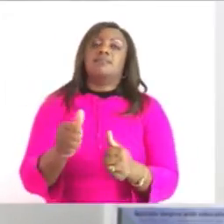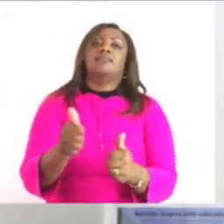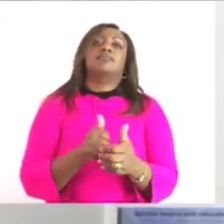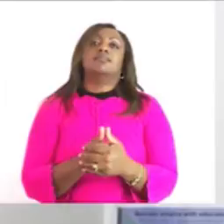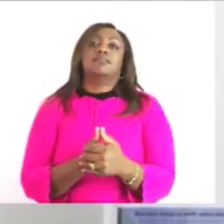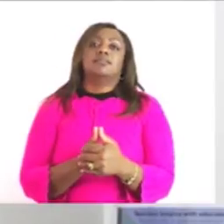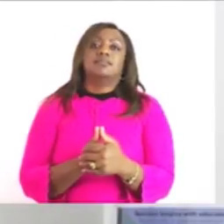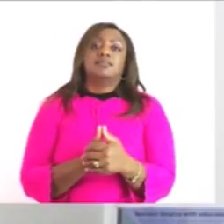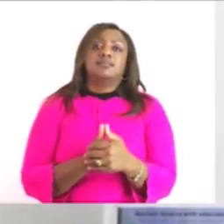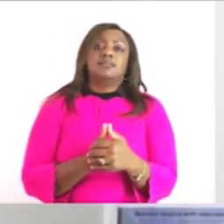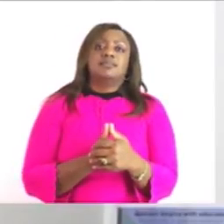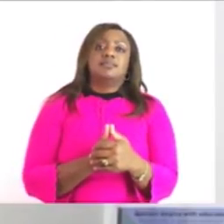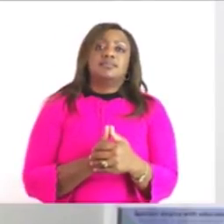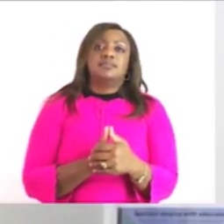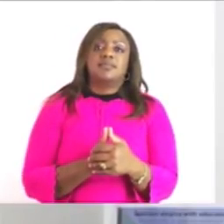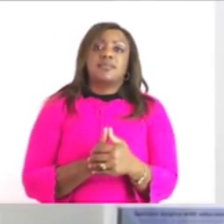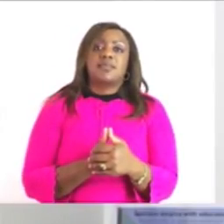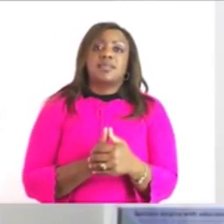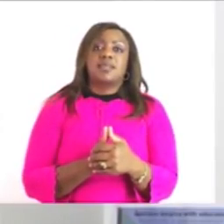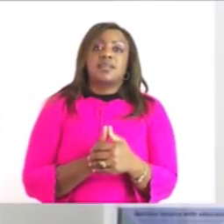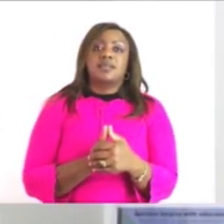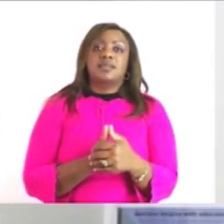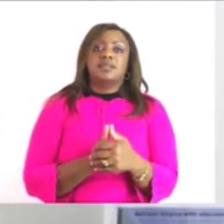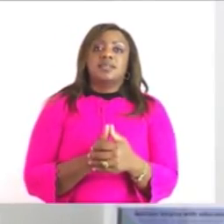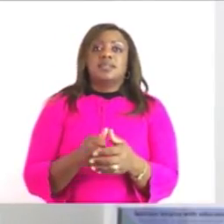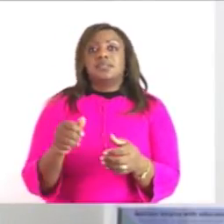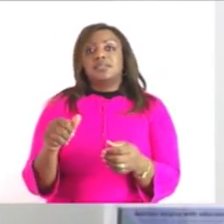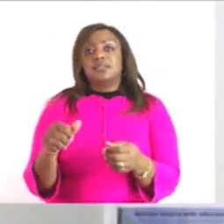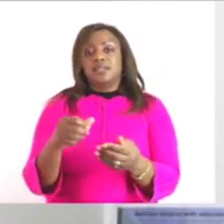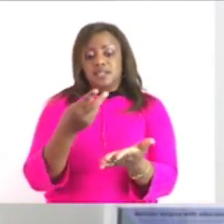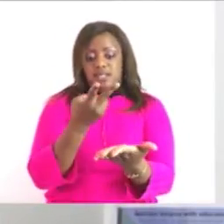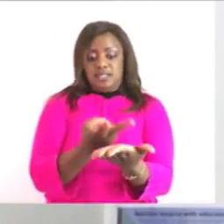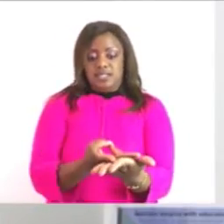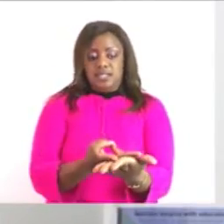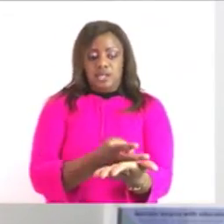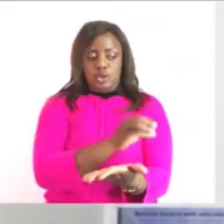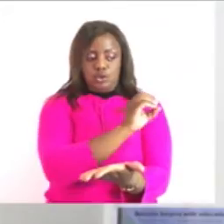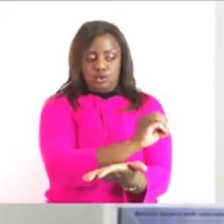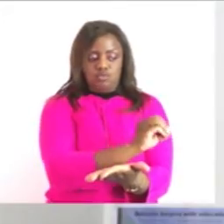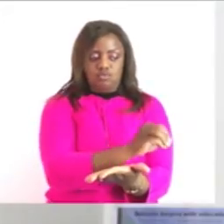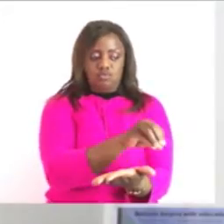this is poor and this is excellent